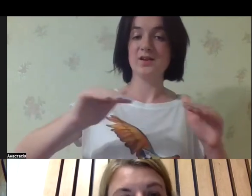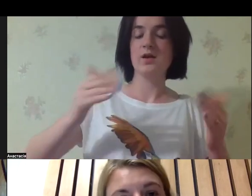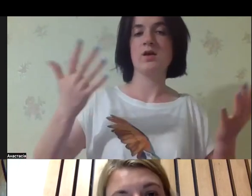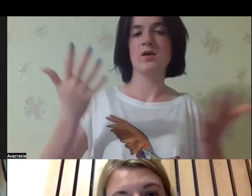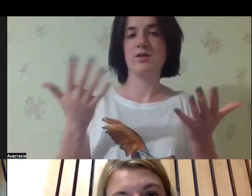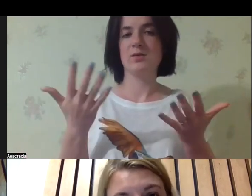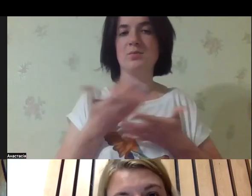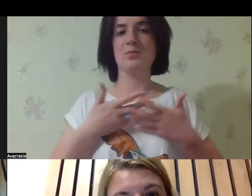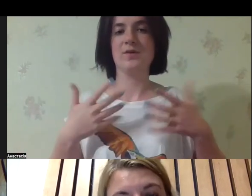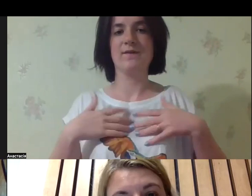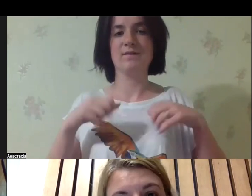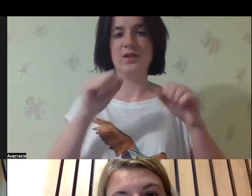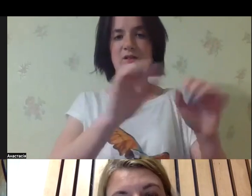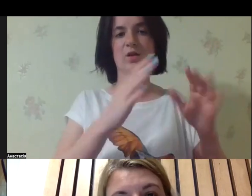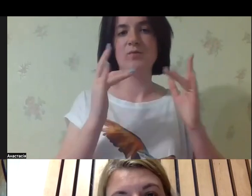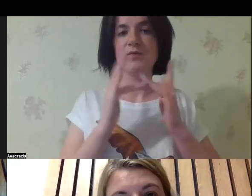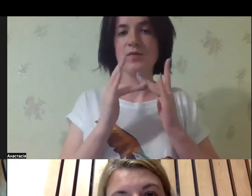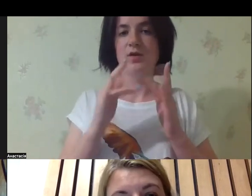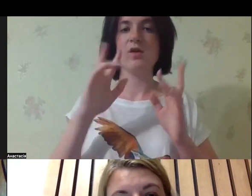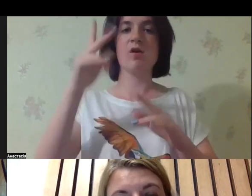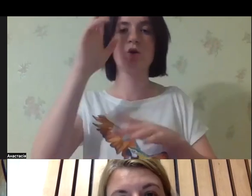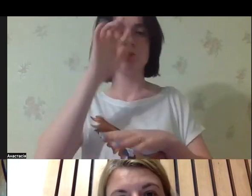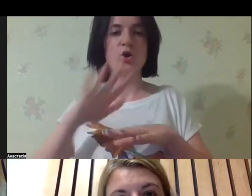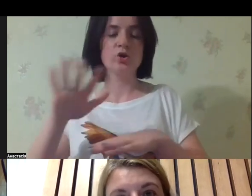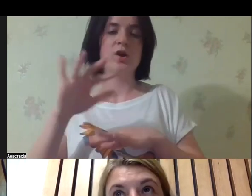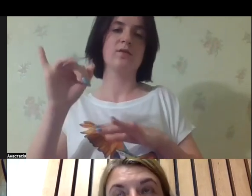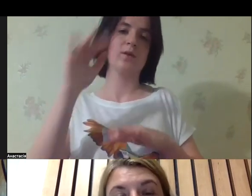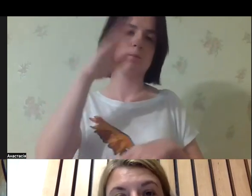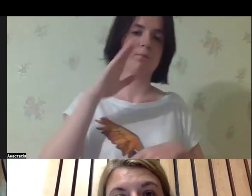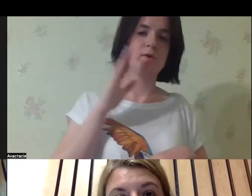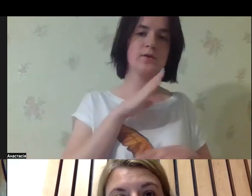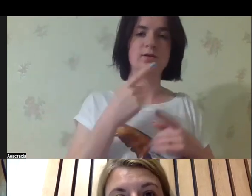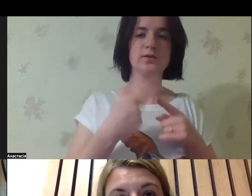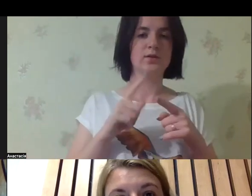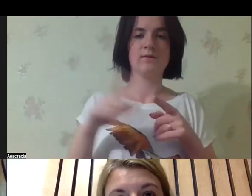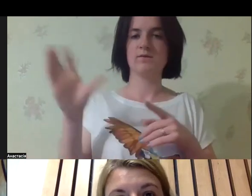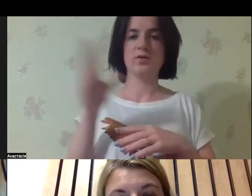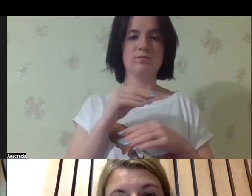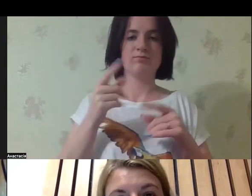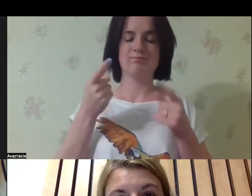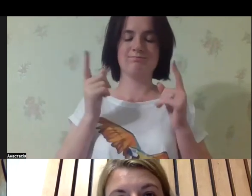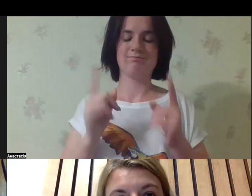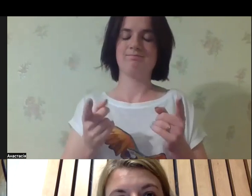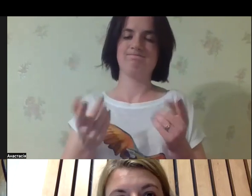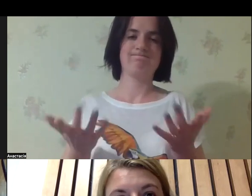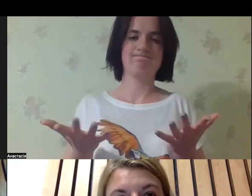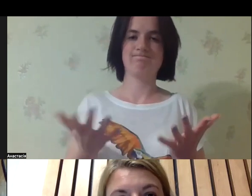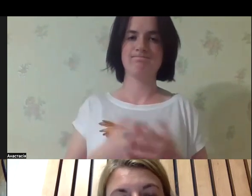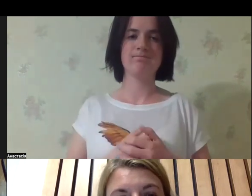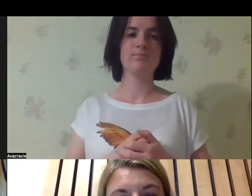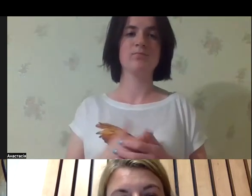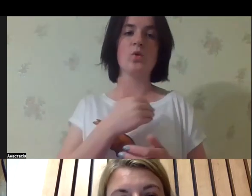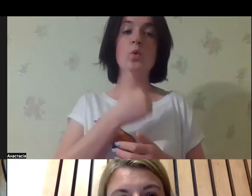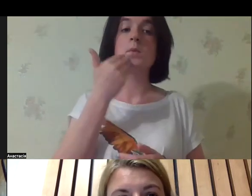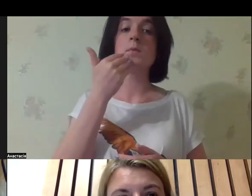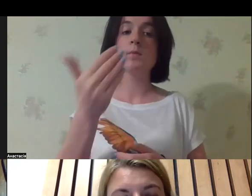underestimate the capacity and potential of children who we give away to the institution, both the parents and the